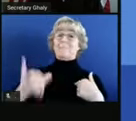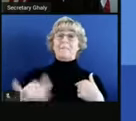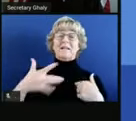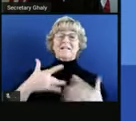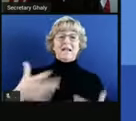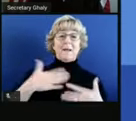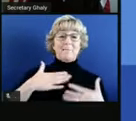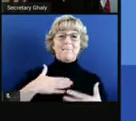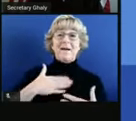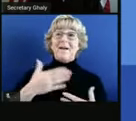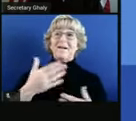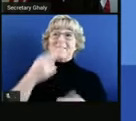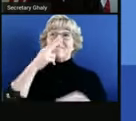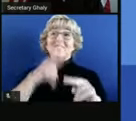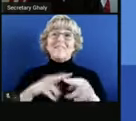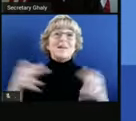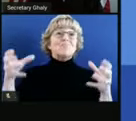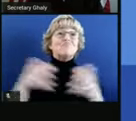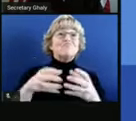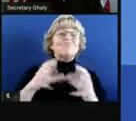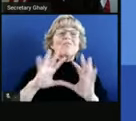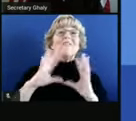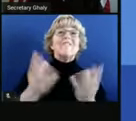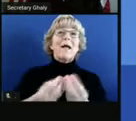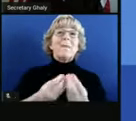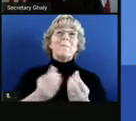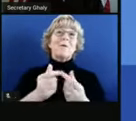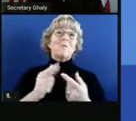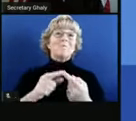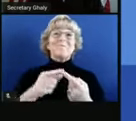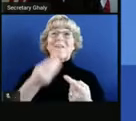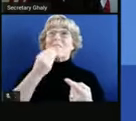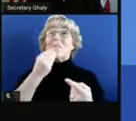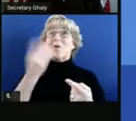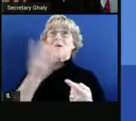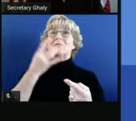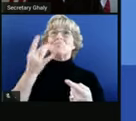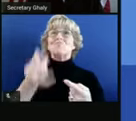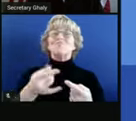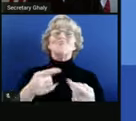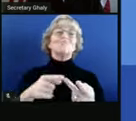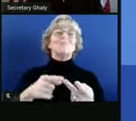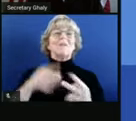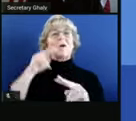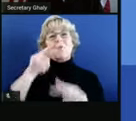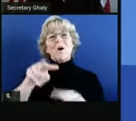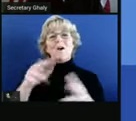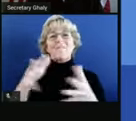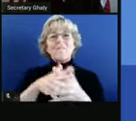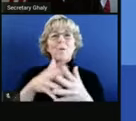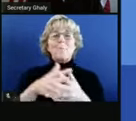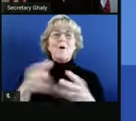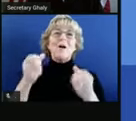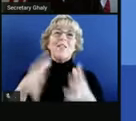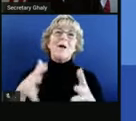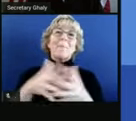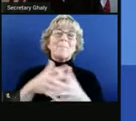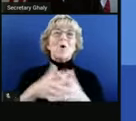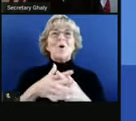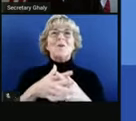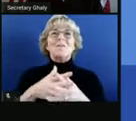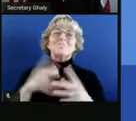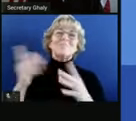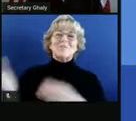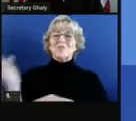The fun of gathering with loved ones, food is always great. And then football, for me, watching tons of football games throughout